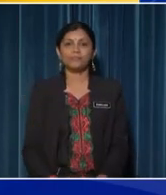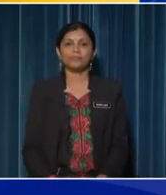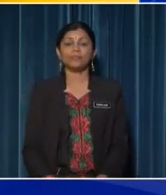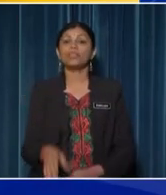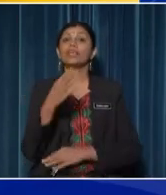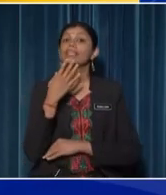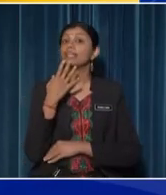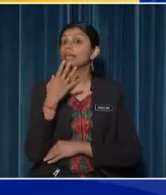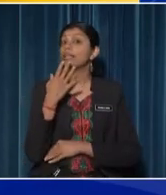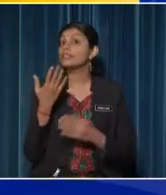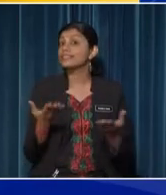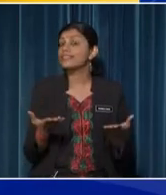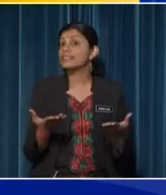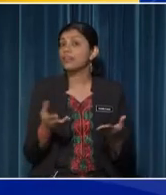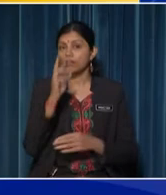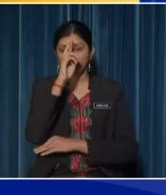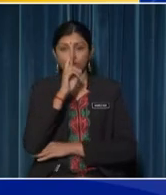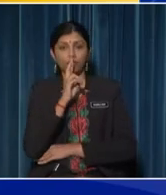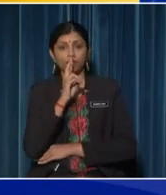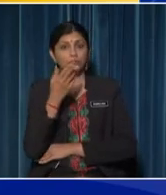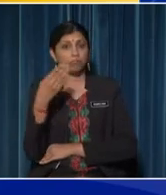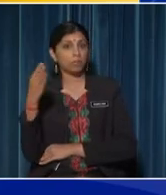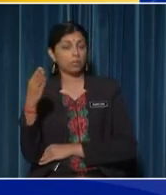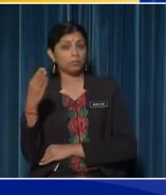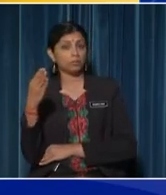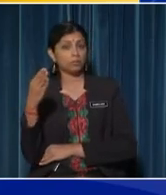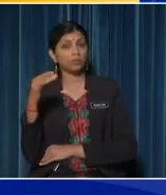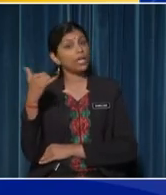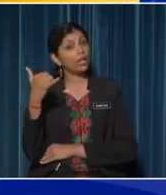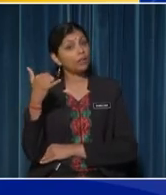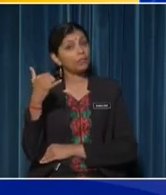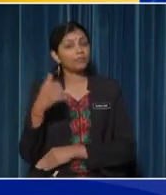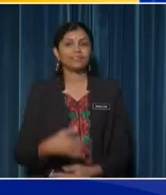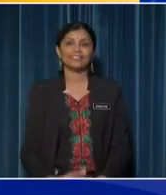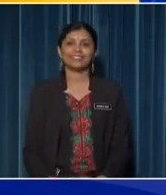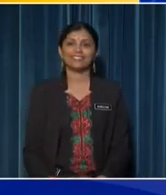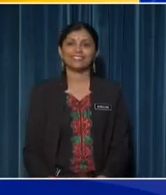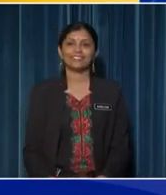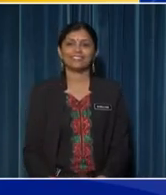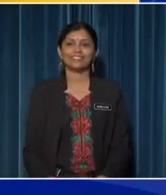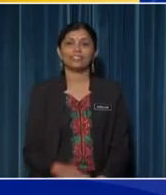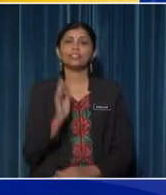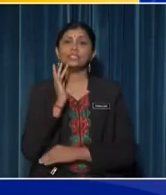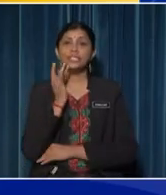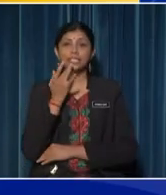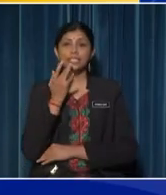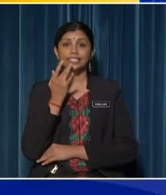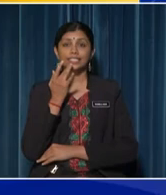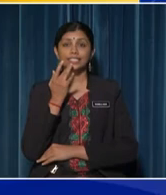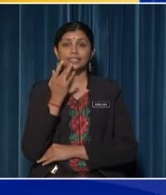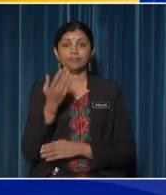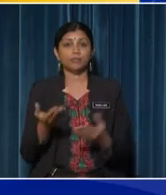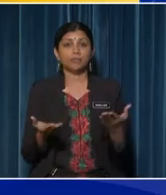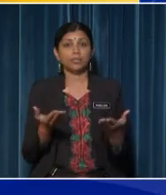colours for example, red, blue or yellow The taste such as whether